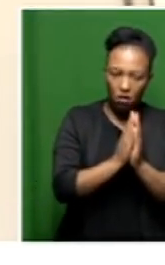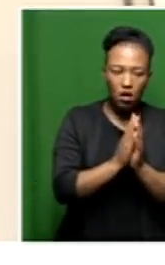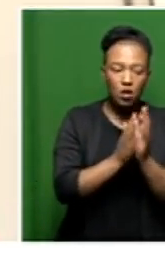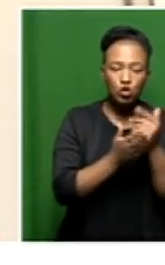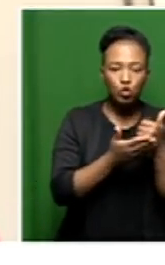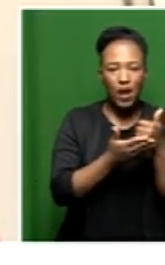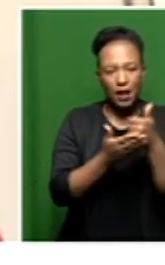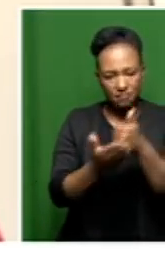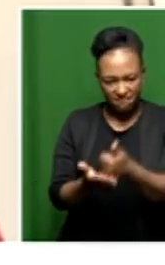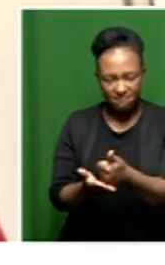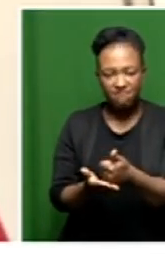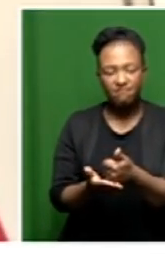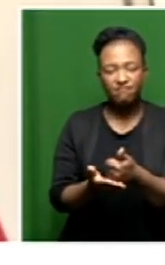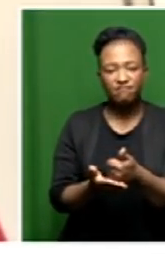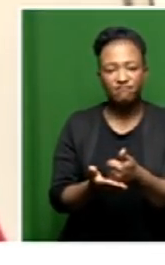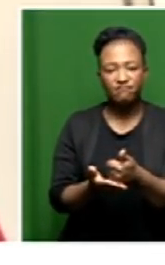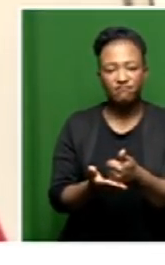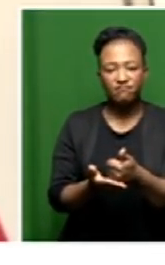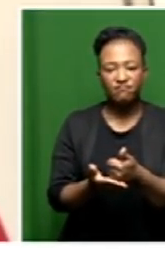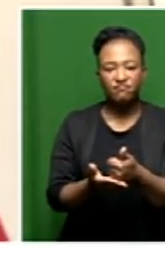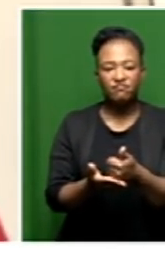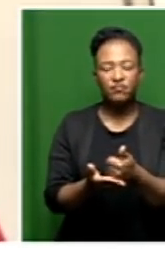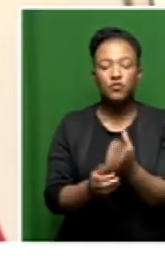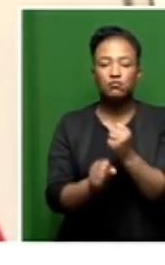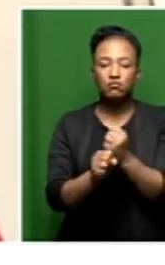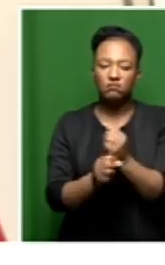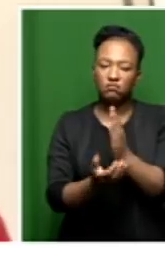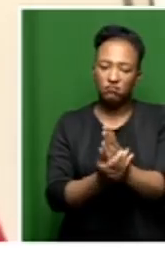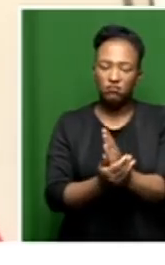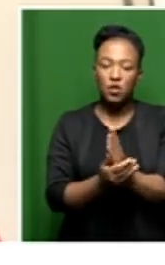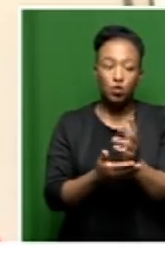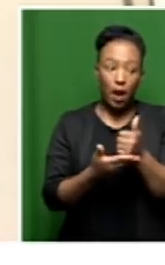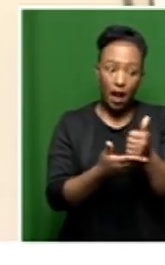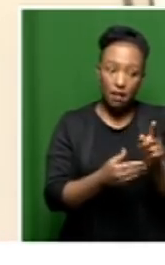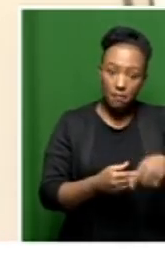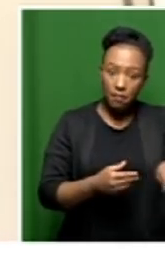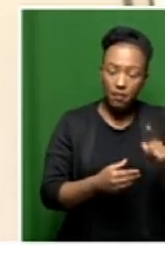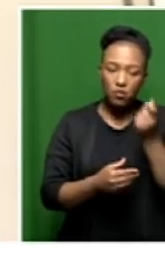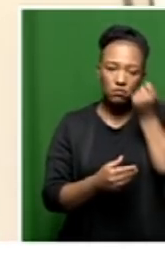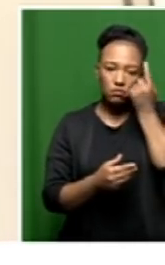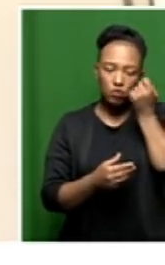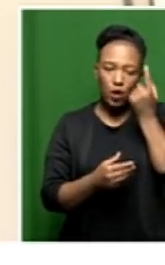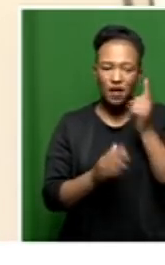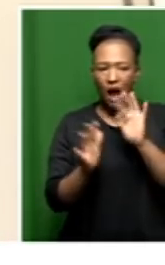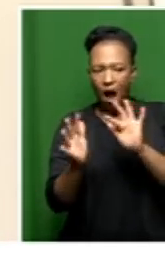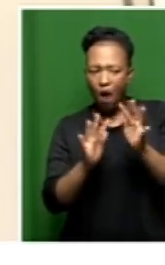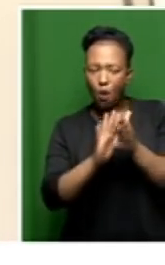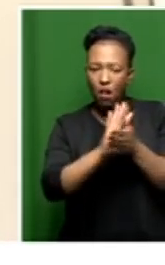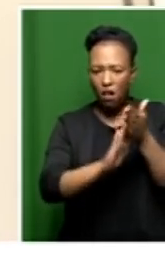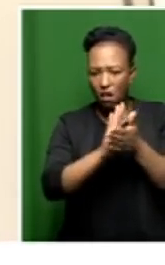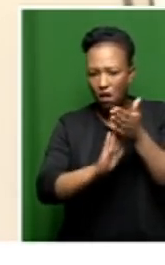with ensuring that she helps them to understand the ins and outs